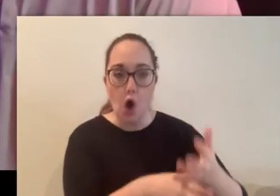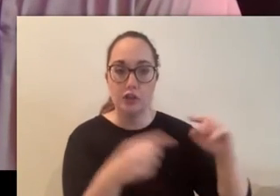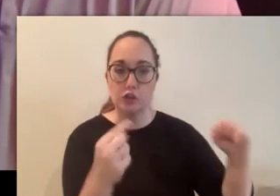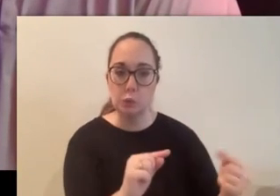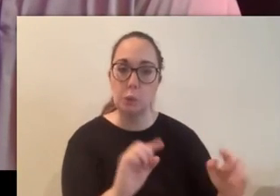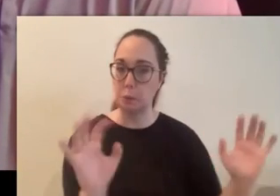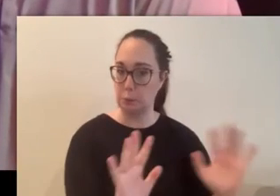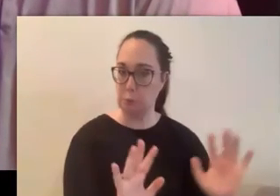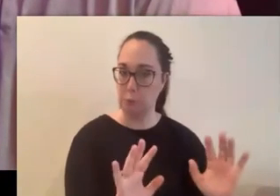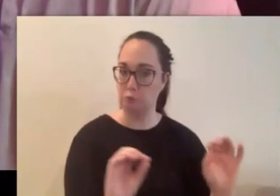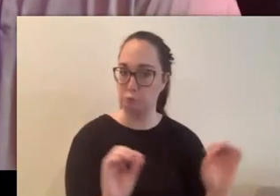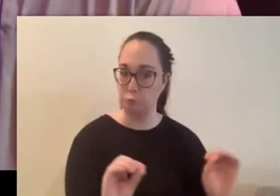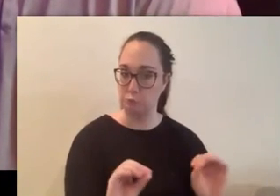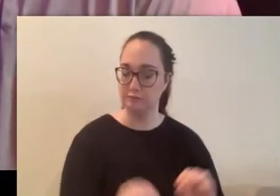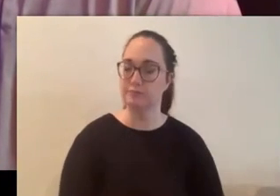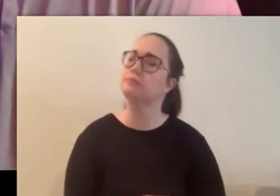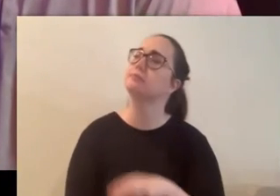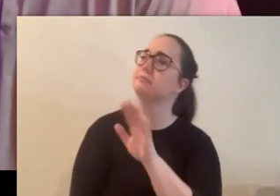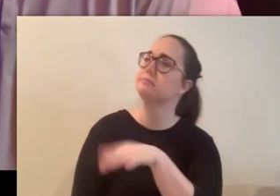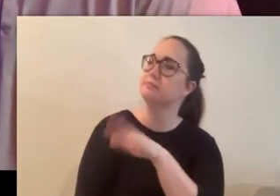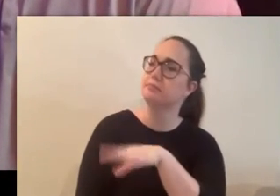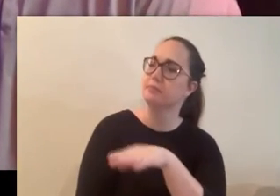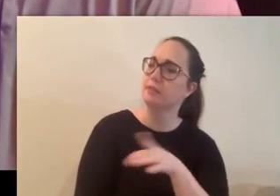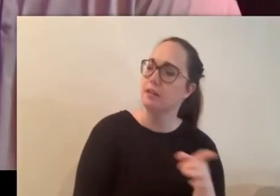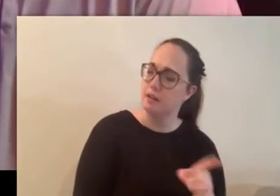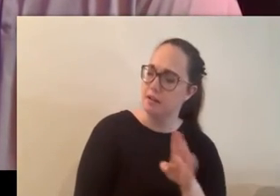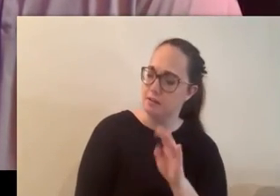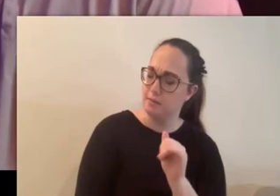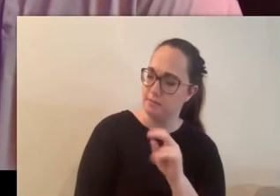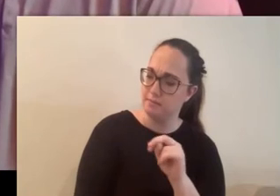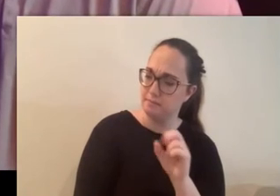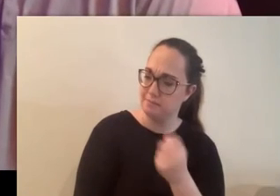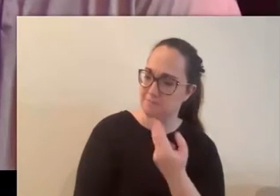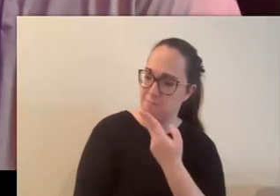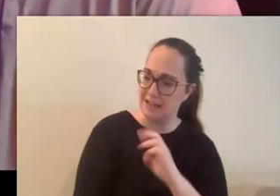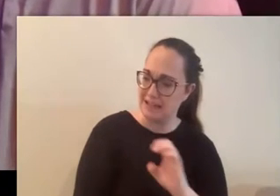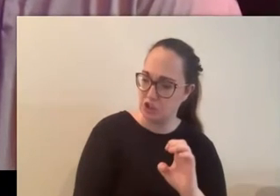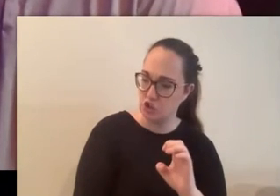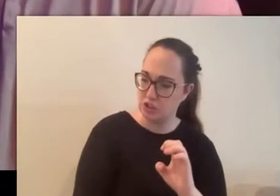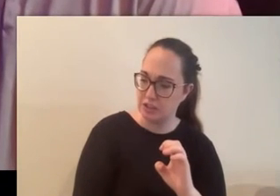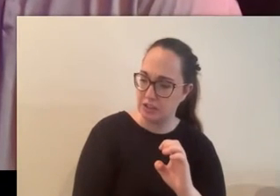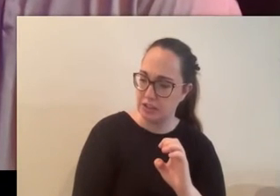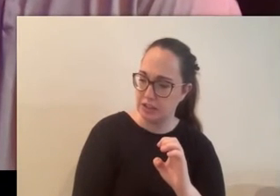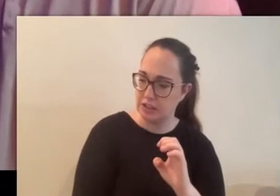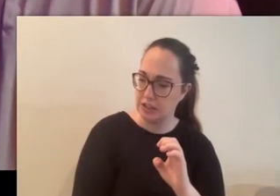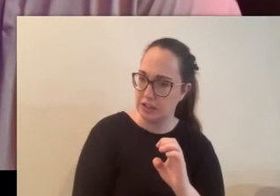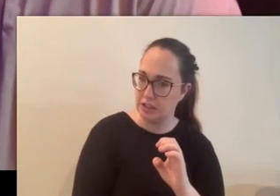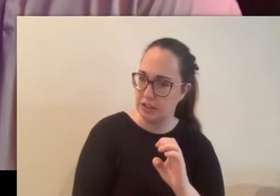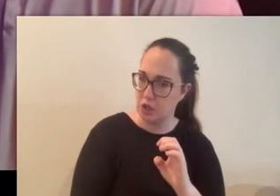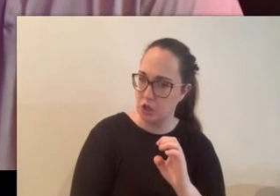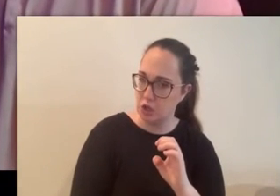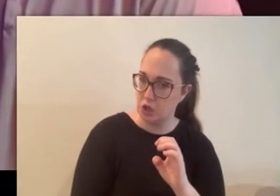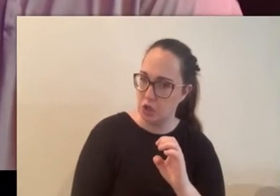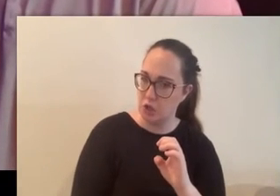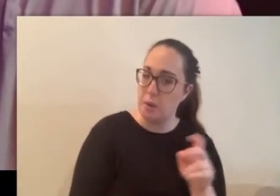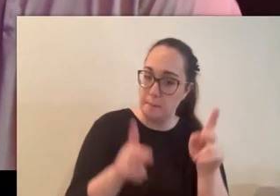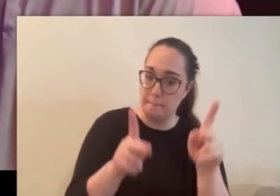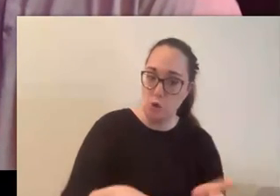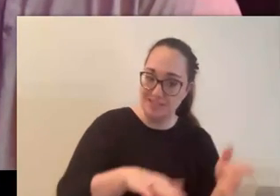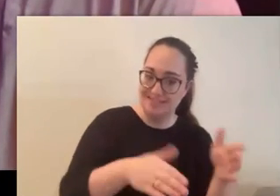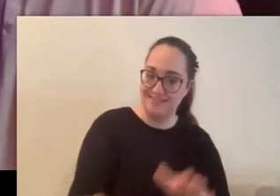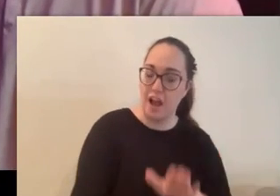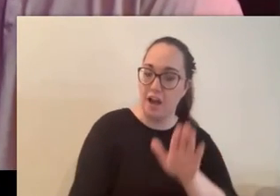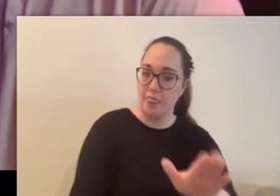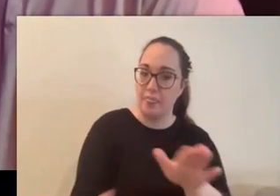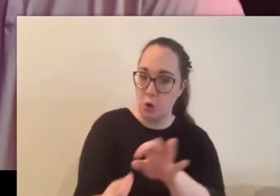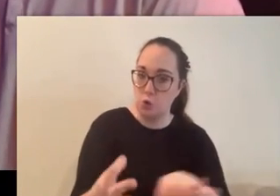is she is the banshee is it the soul of the person that died